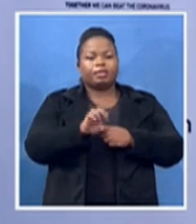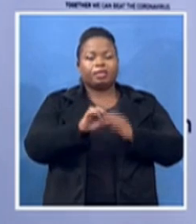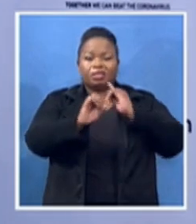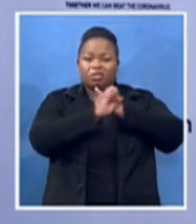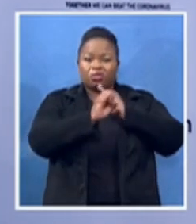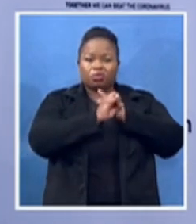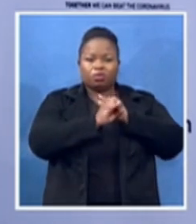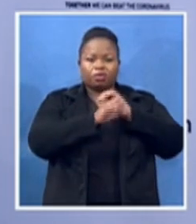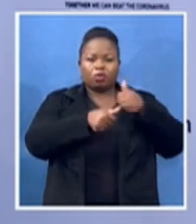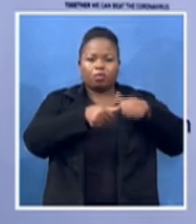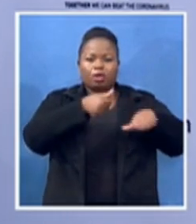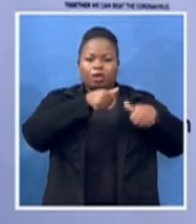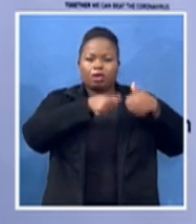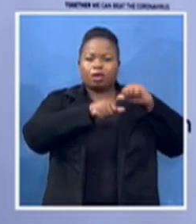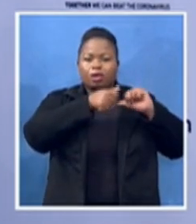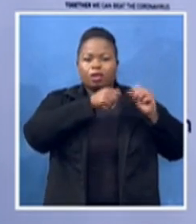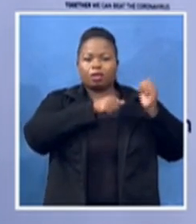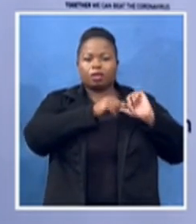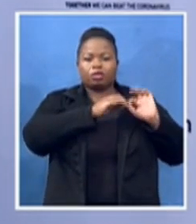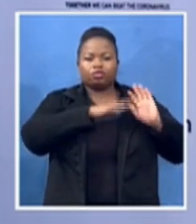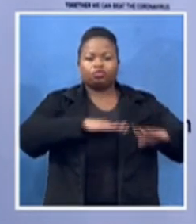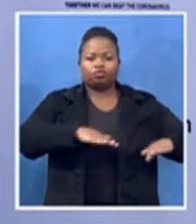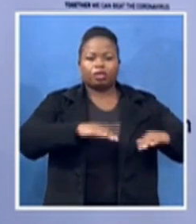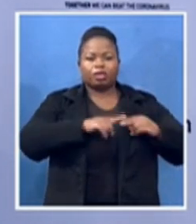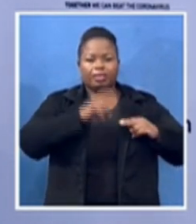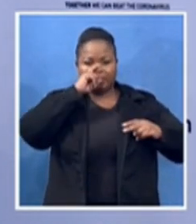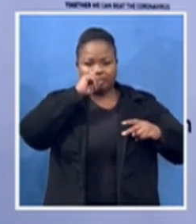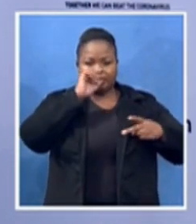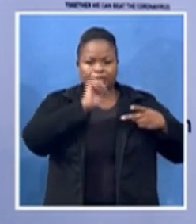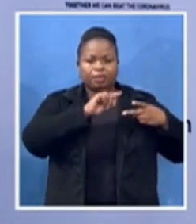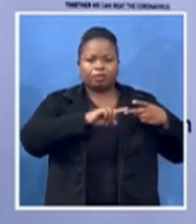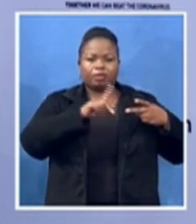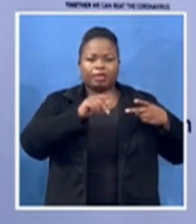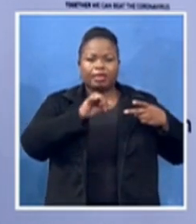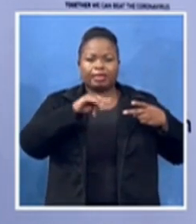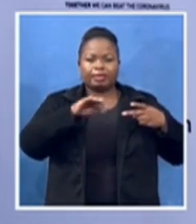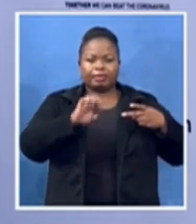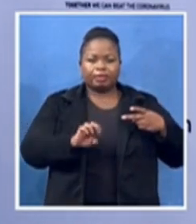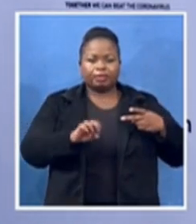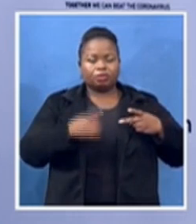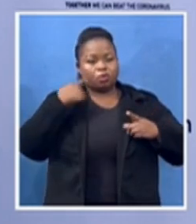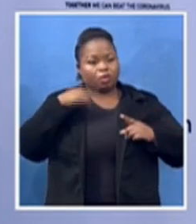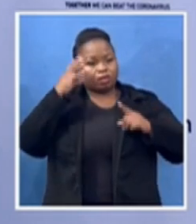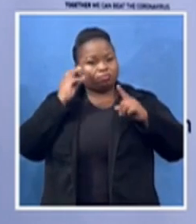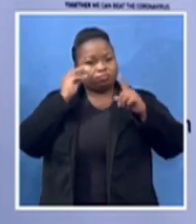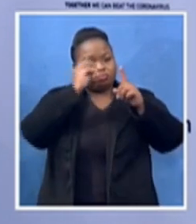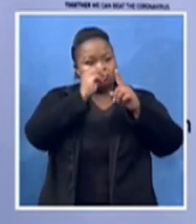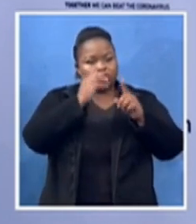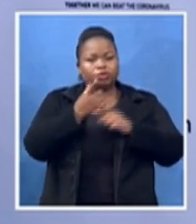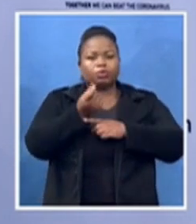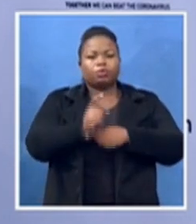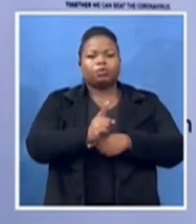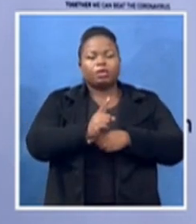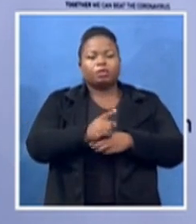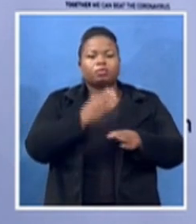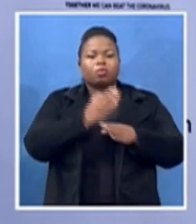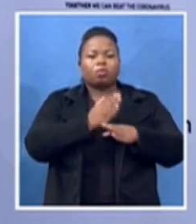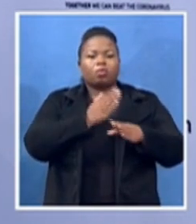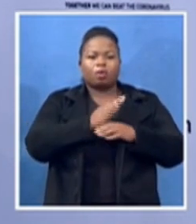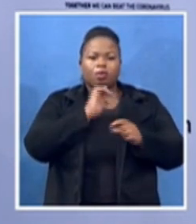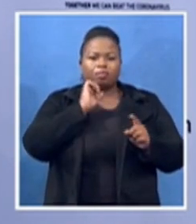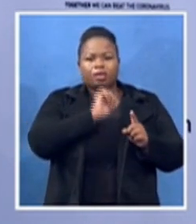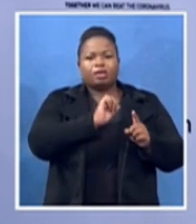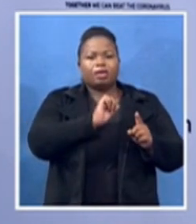sister kate makanya our mission is to ensure her works come into light so that